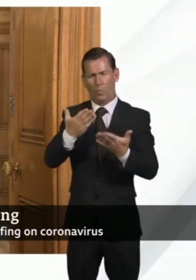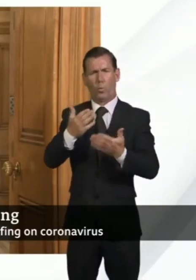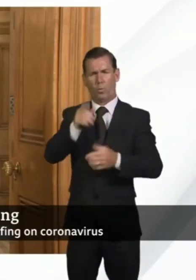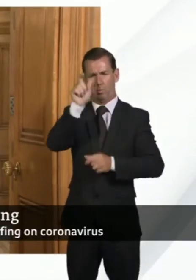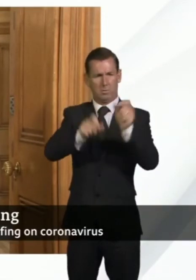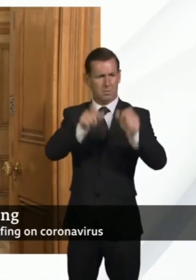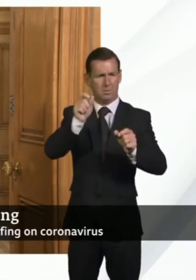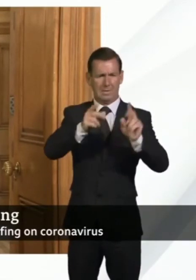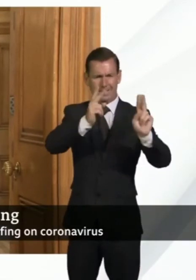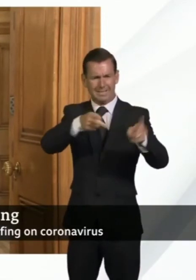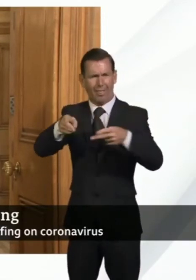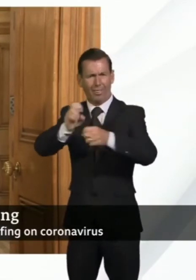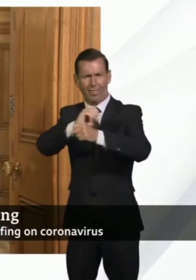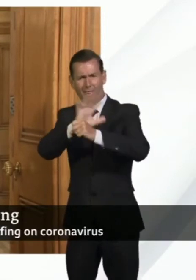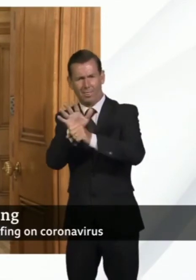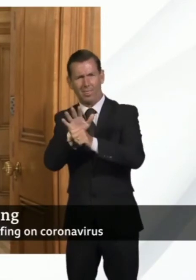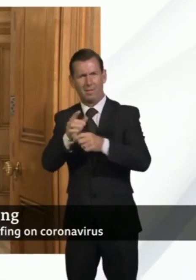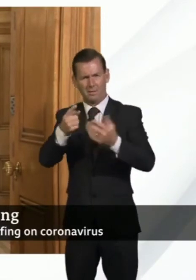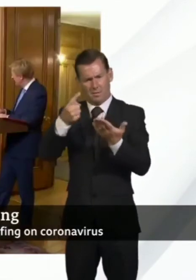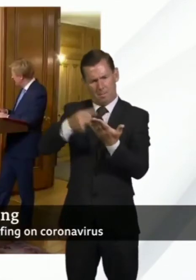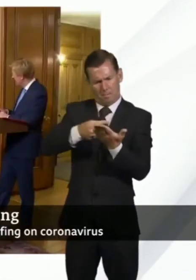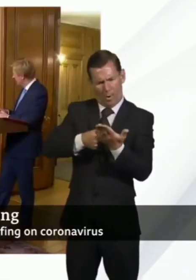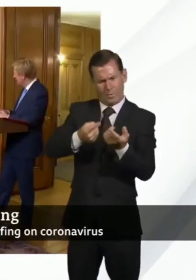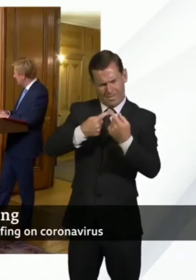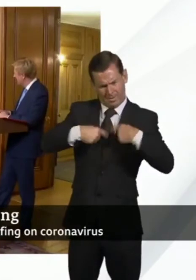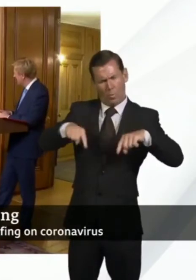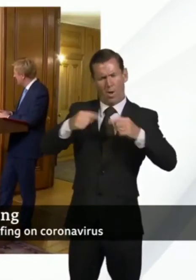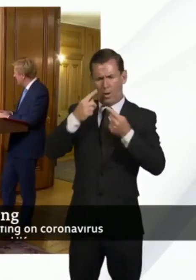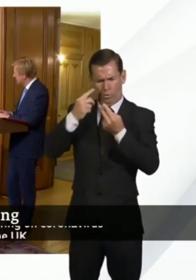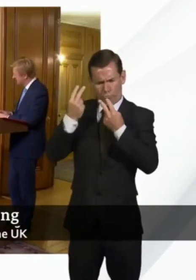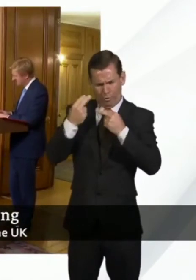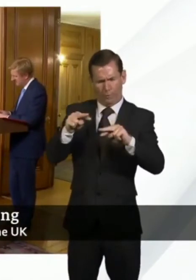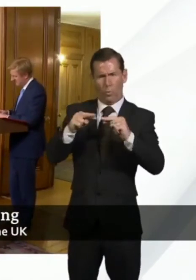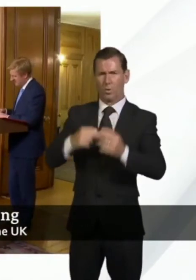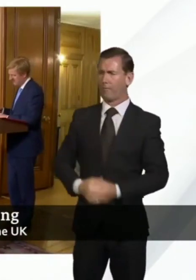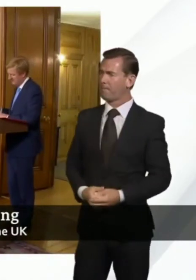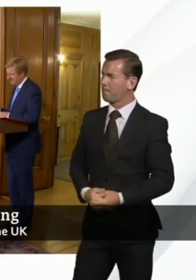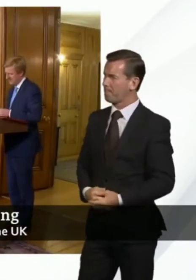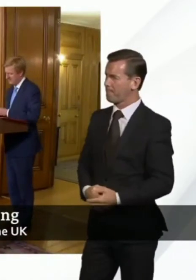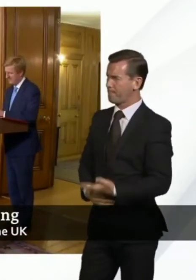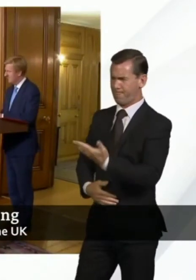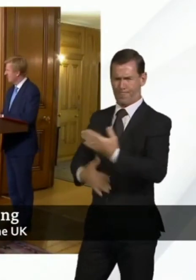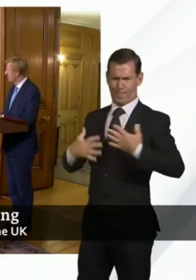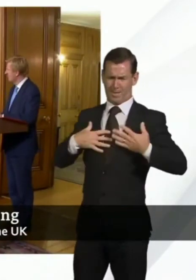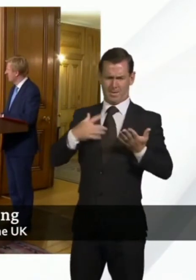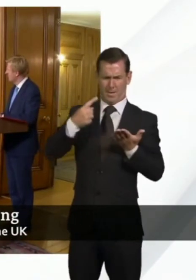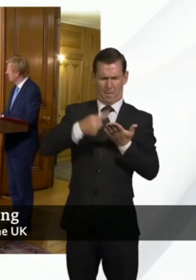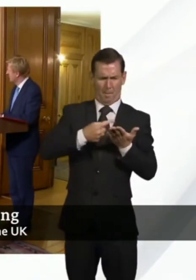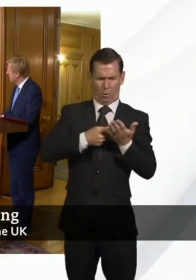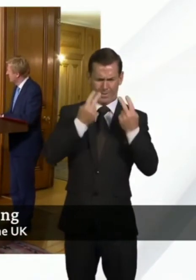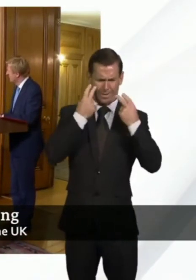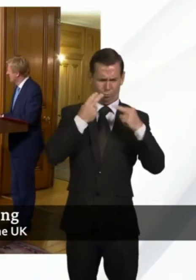keeping the policy under review but is there anything else you'd want to add? that's a matter for government in terms of keeping the policy under review but all I can say is